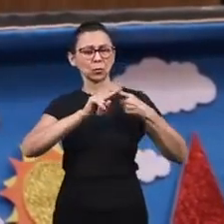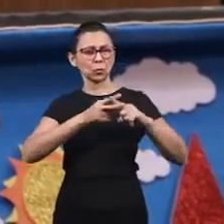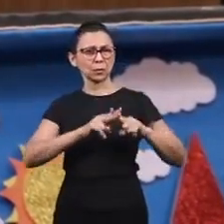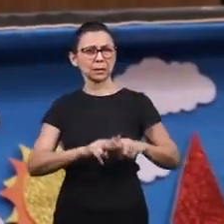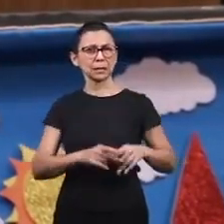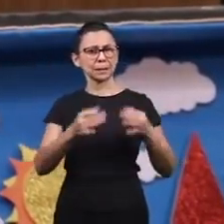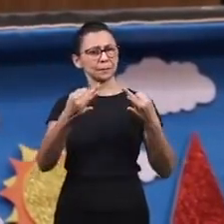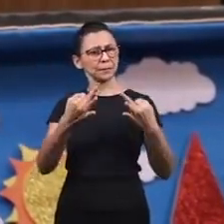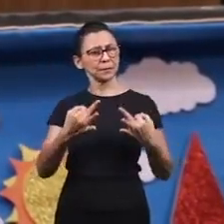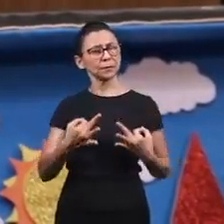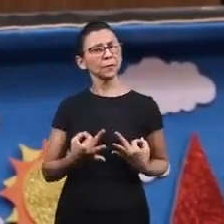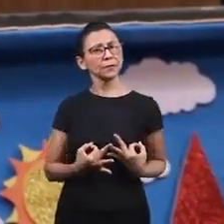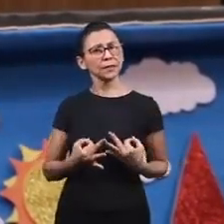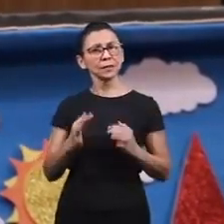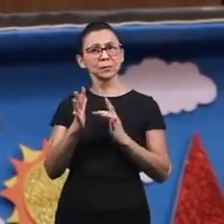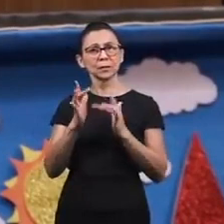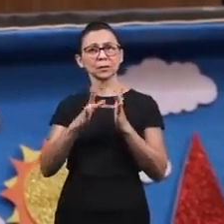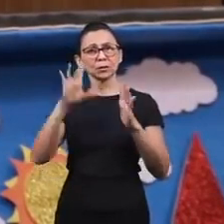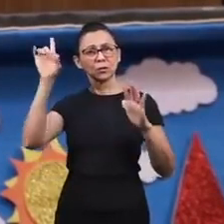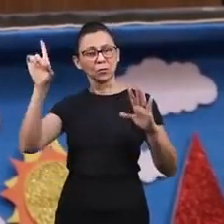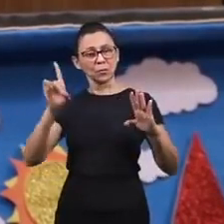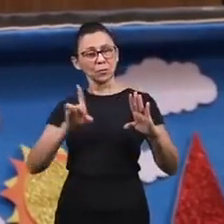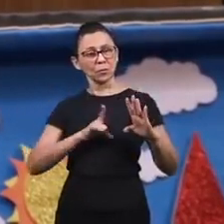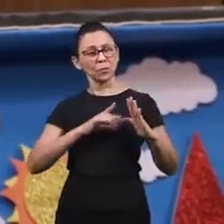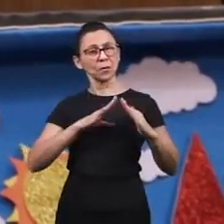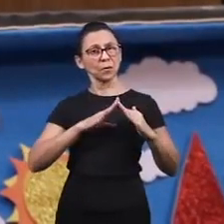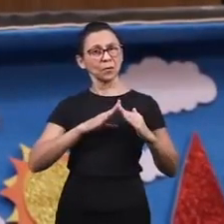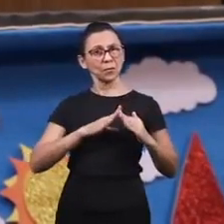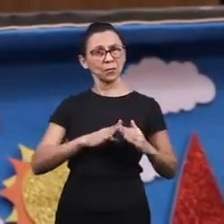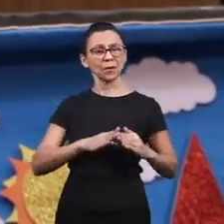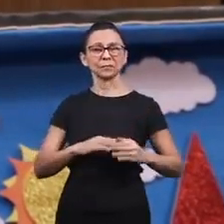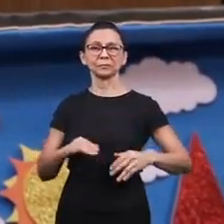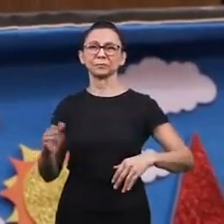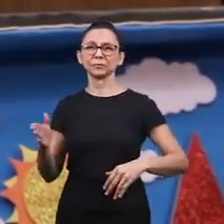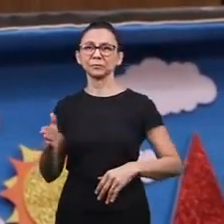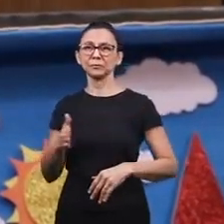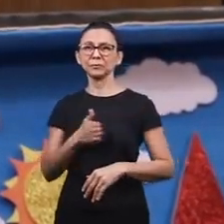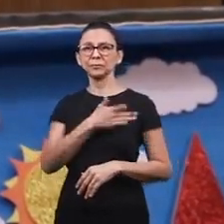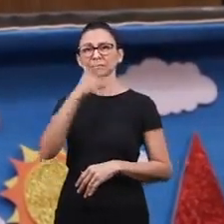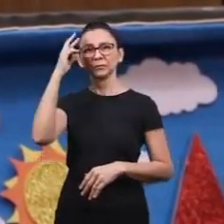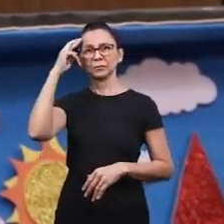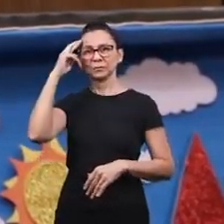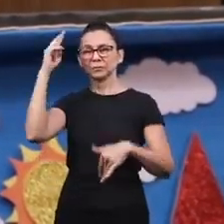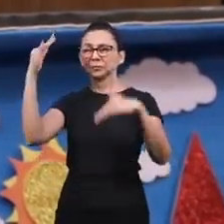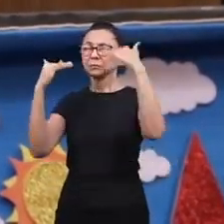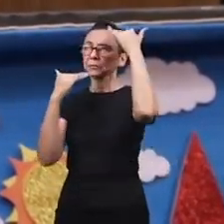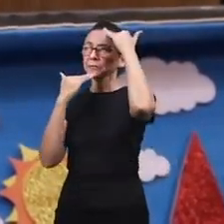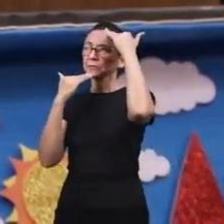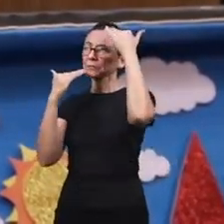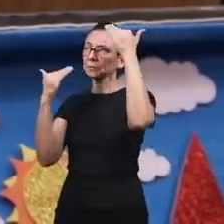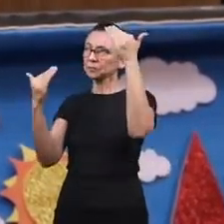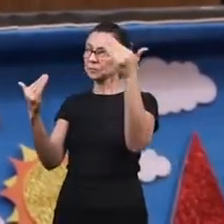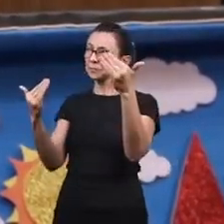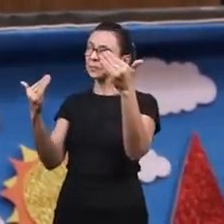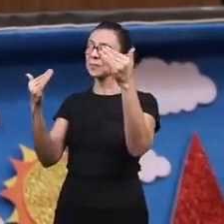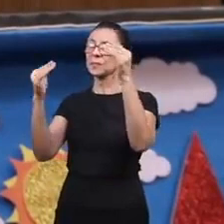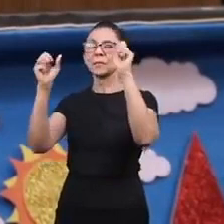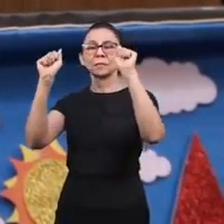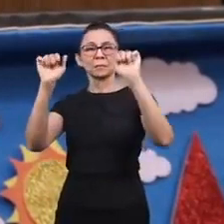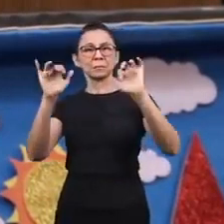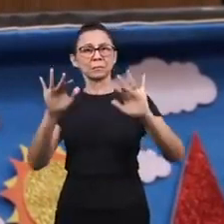restored, perfect for Jesus to live in. Lord, at this moment we glorify you, we bless you,